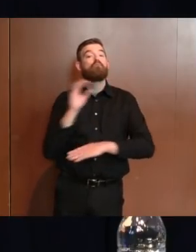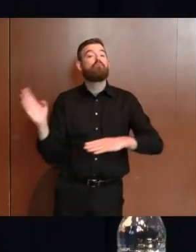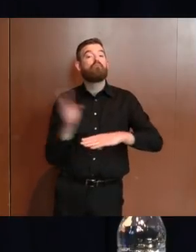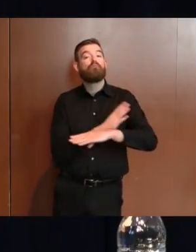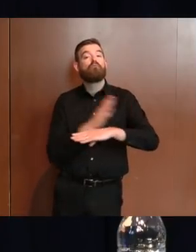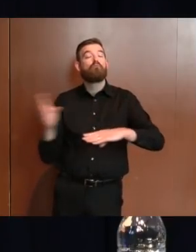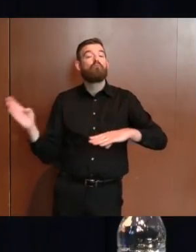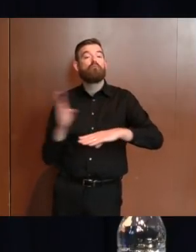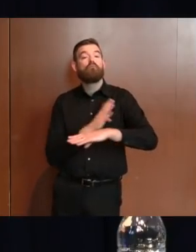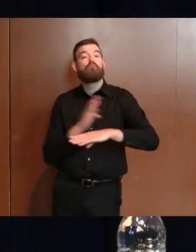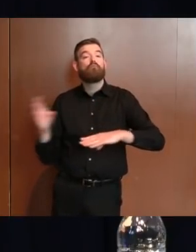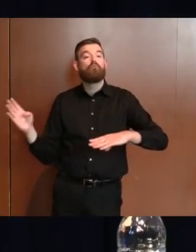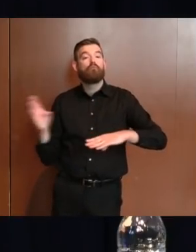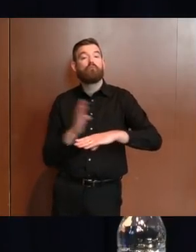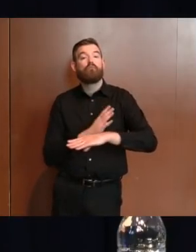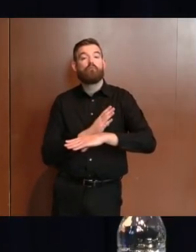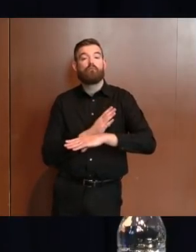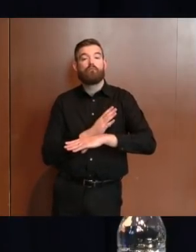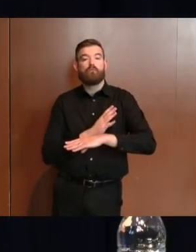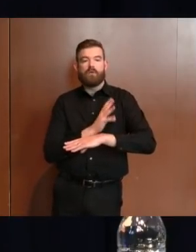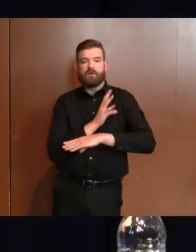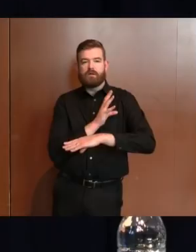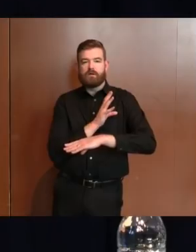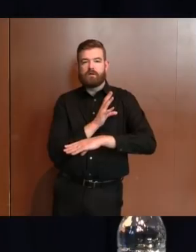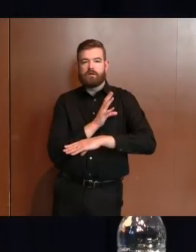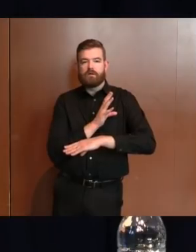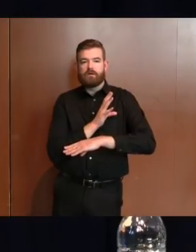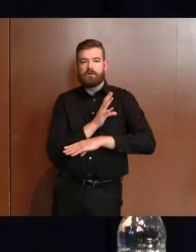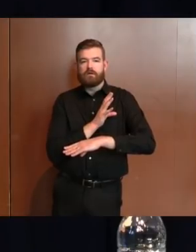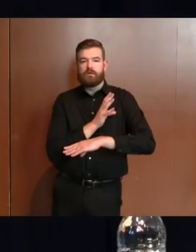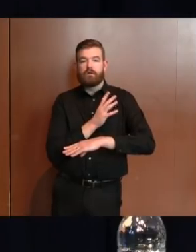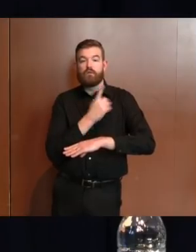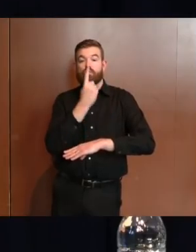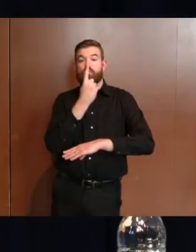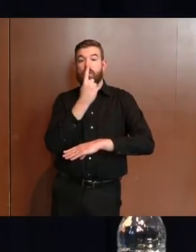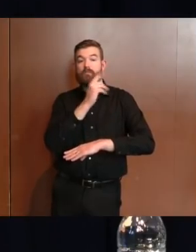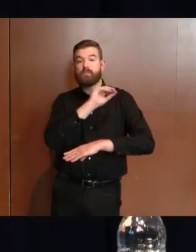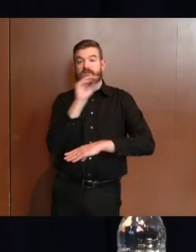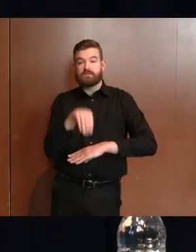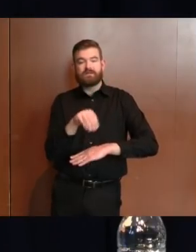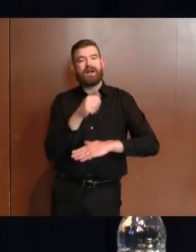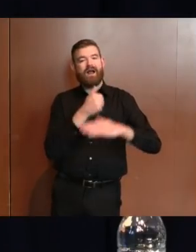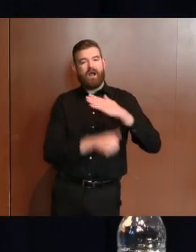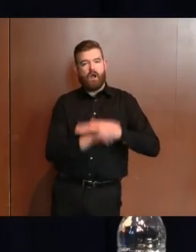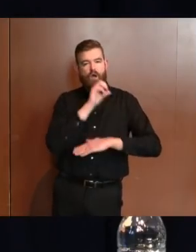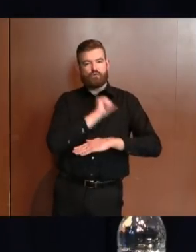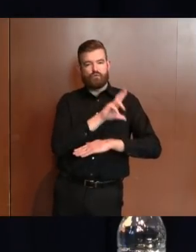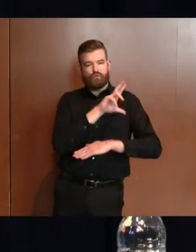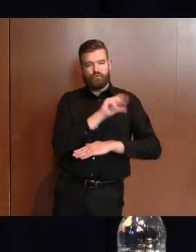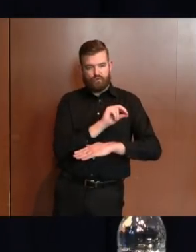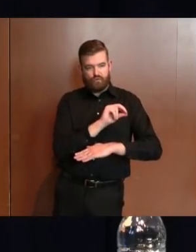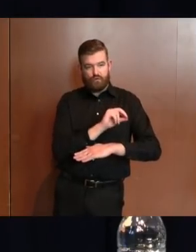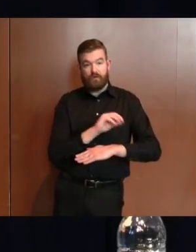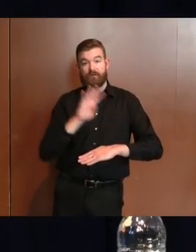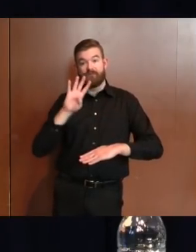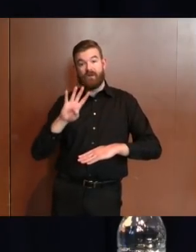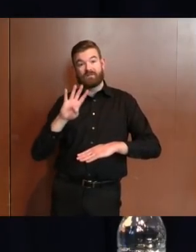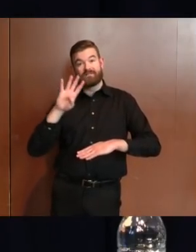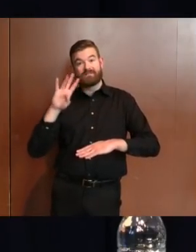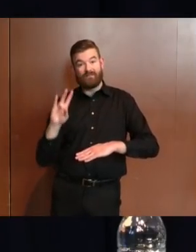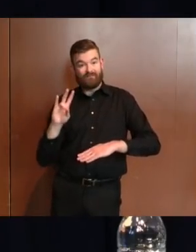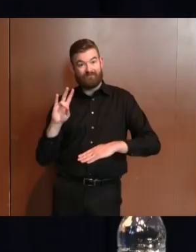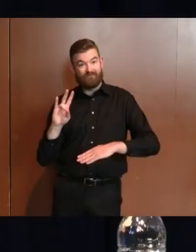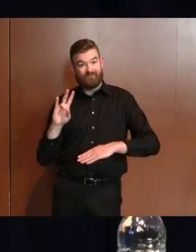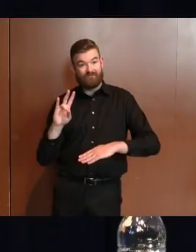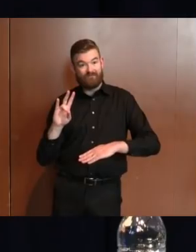there are six cases or 1% under the age of 30. 47% or 6% between 30 and